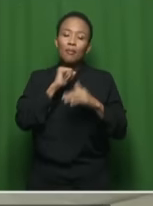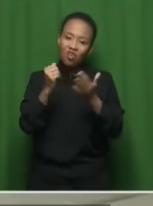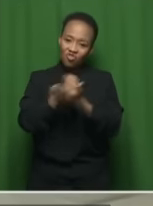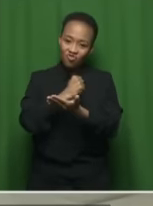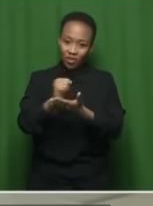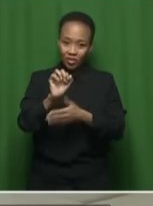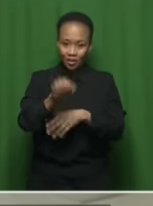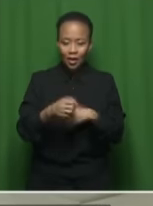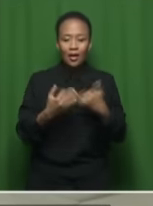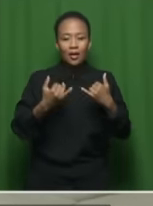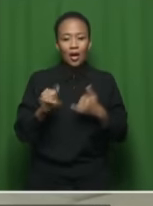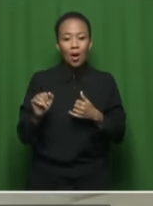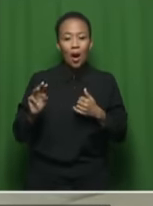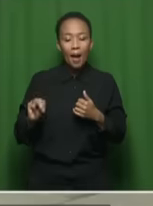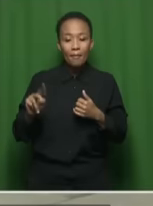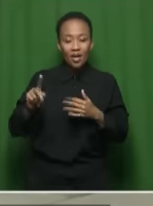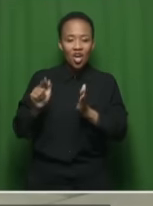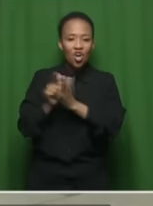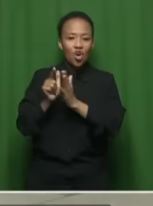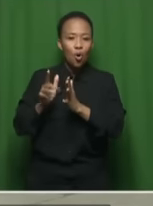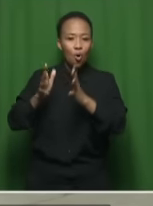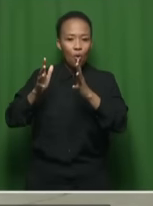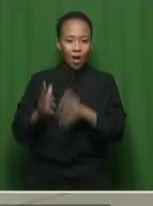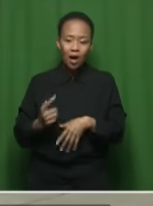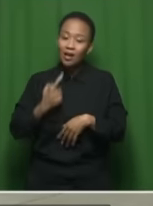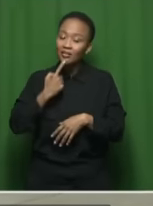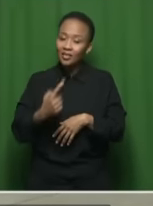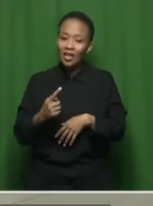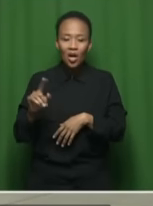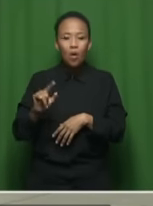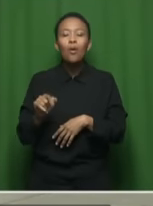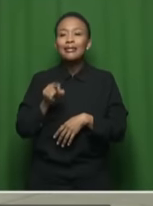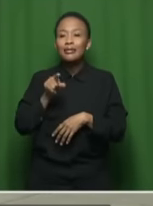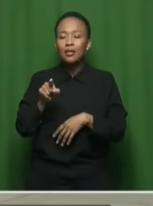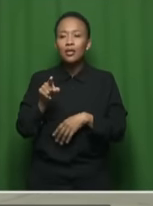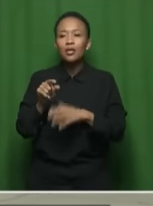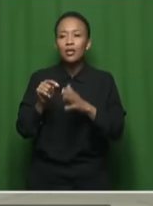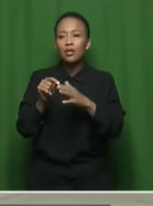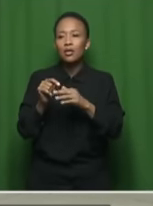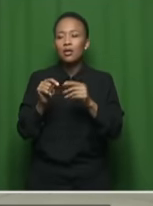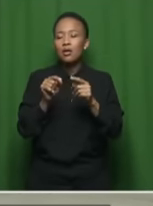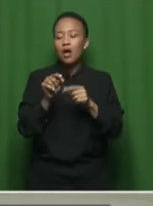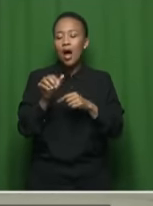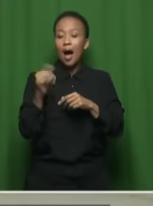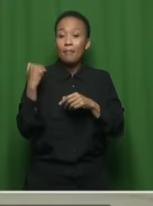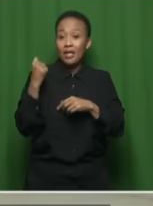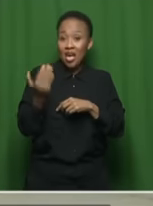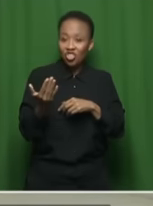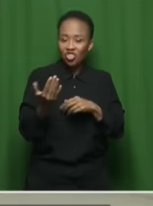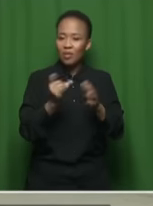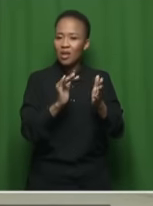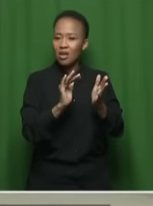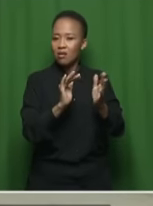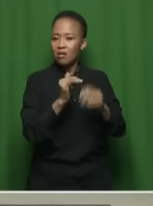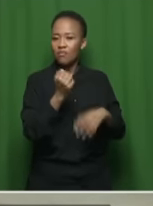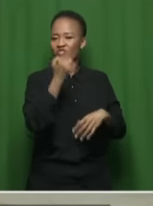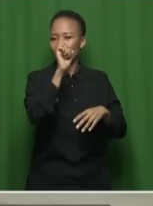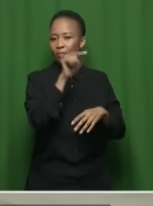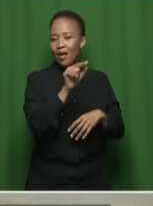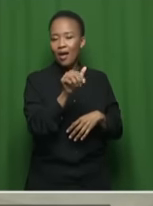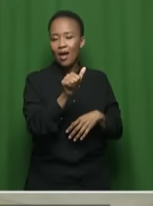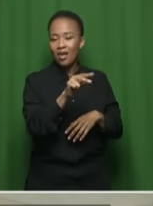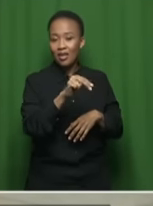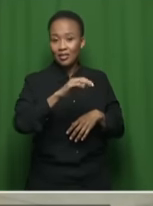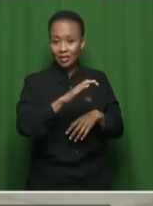will be arguing that this is an erroneous application by the ANC, and it is not an urgent application, as they've